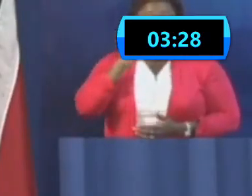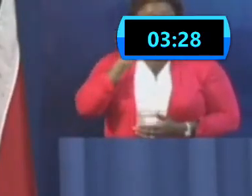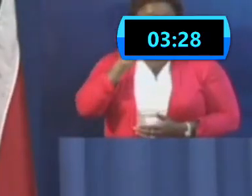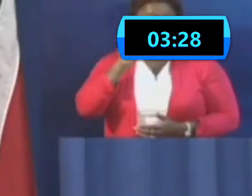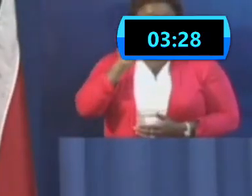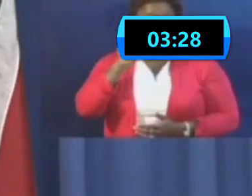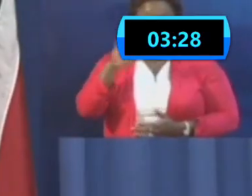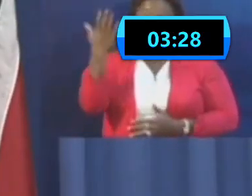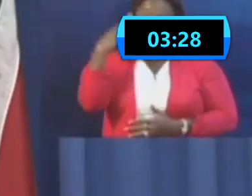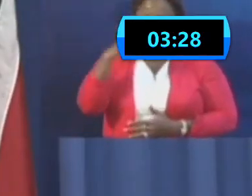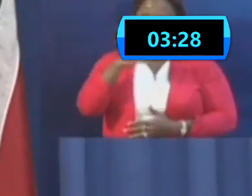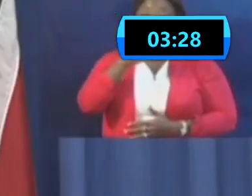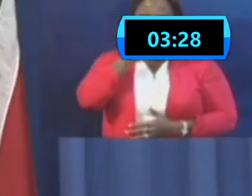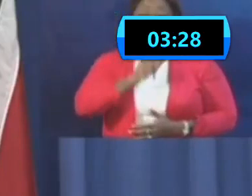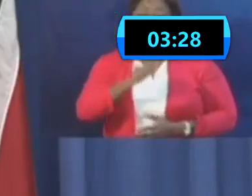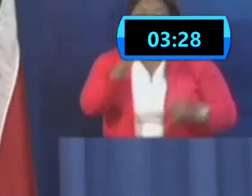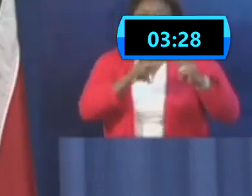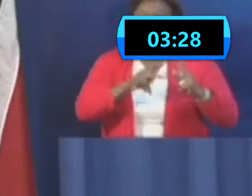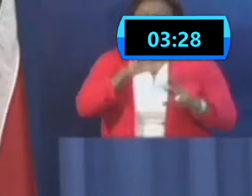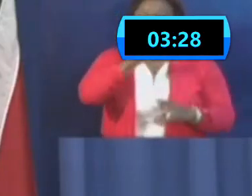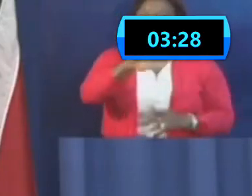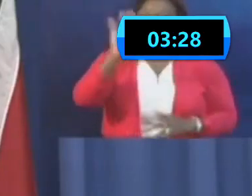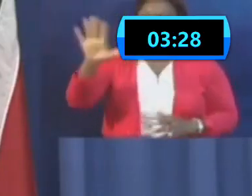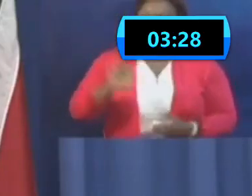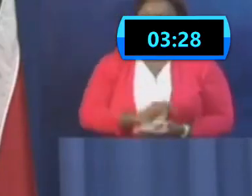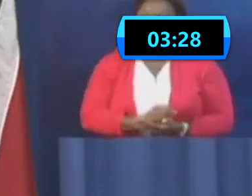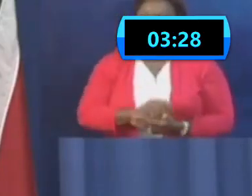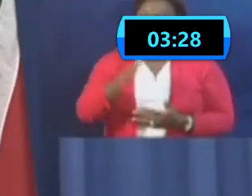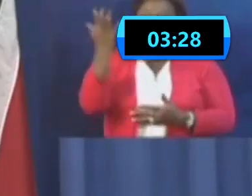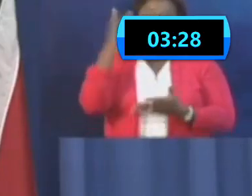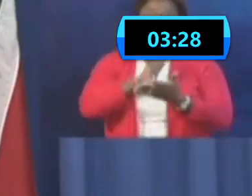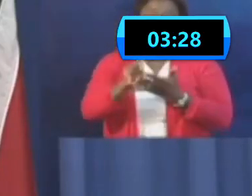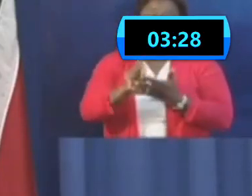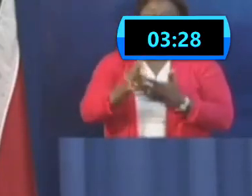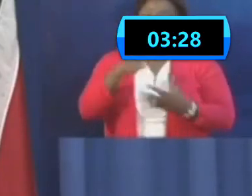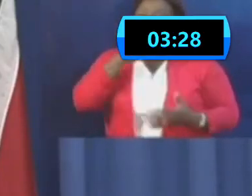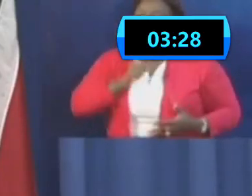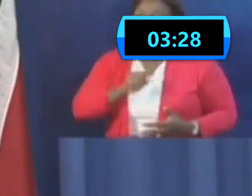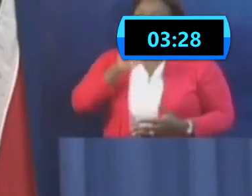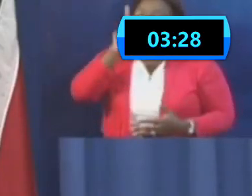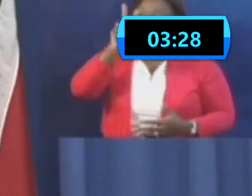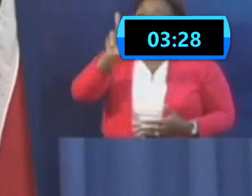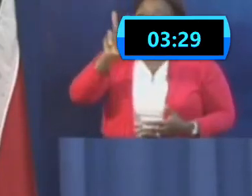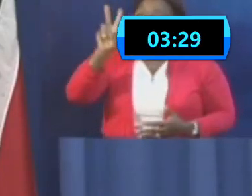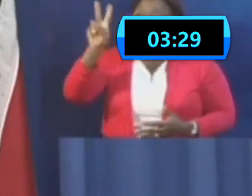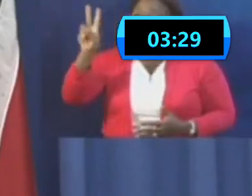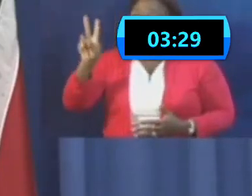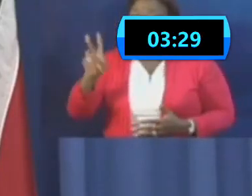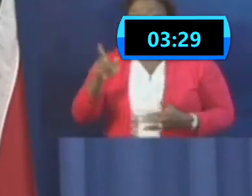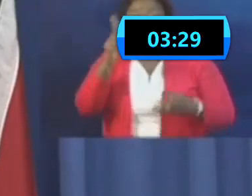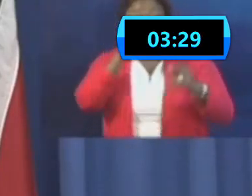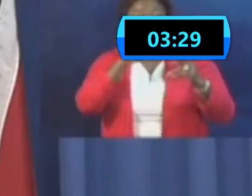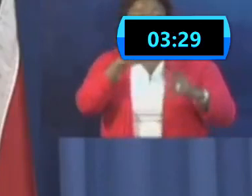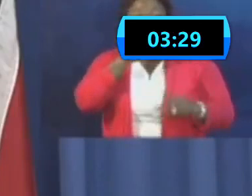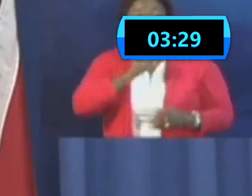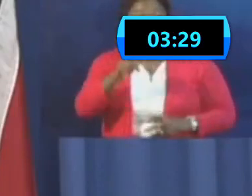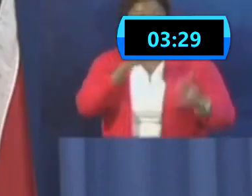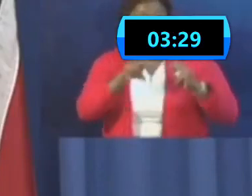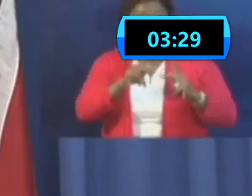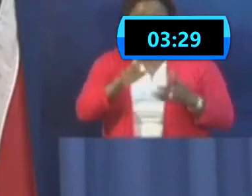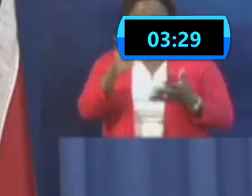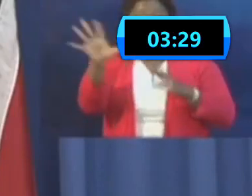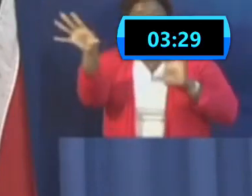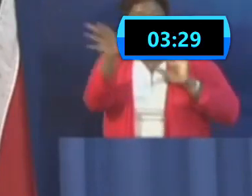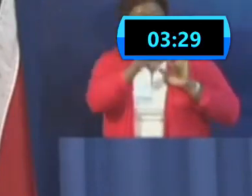average age in the Phase 1. The average age about two weeks ago was 33 or thereabouts. This has gone up a little bit to somewhere in the